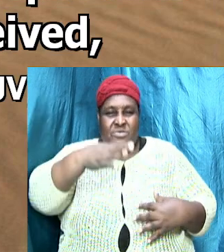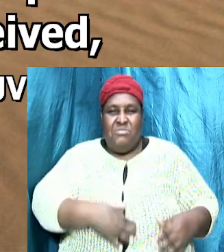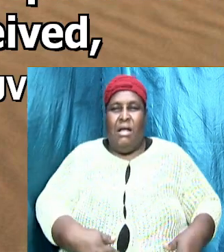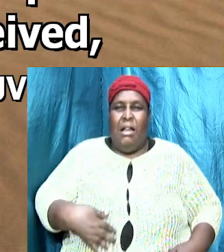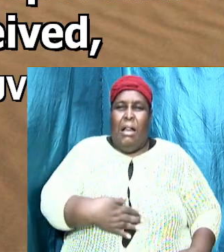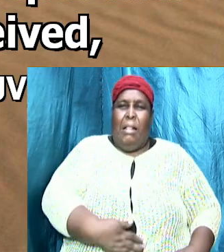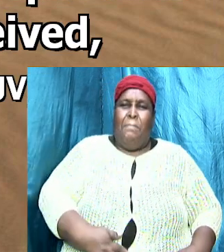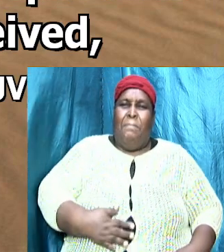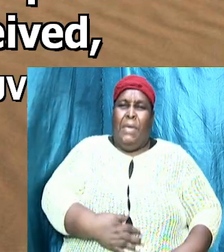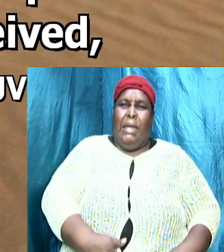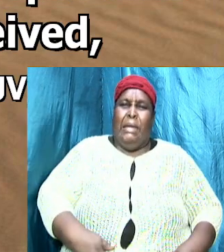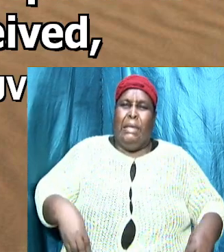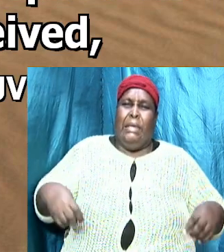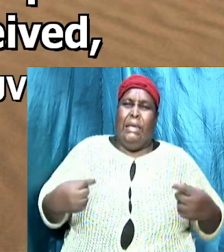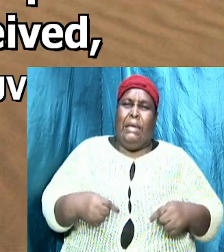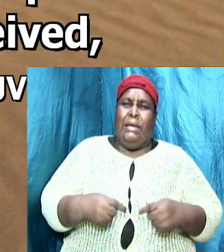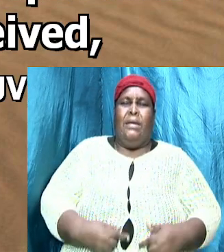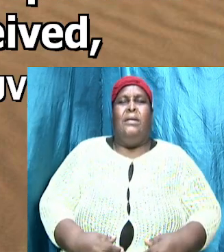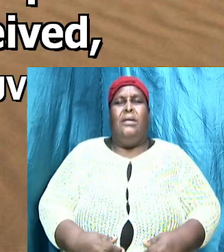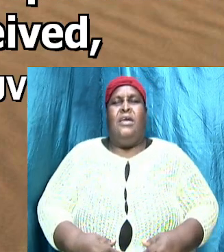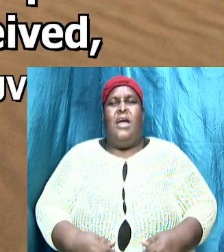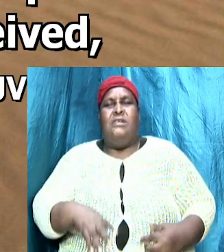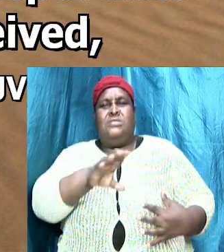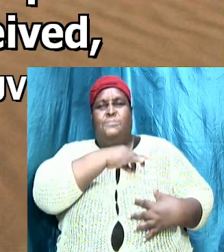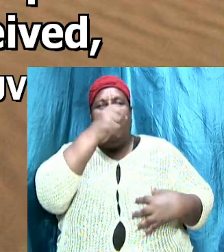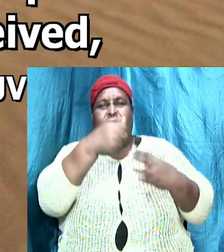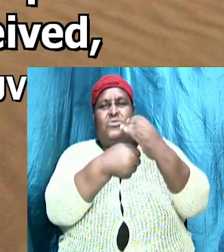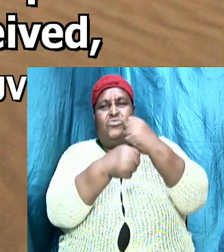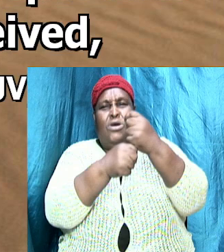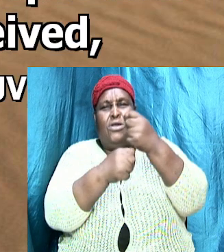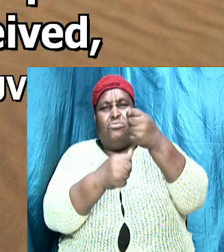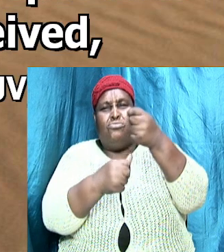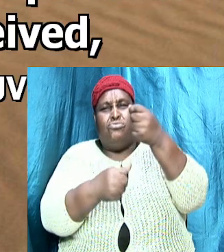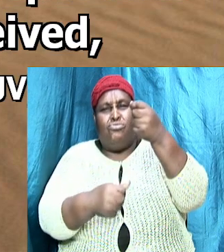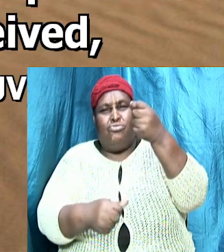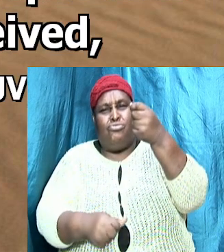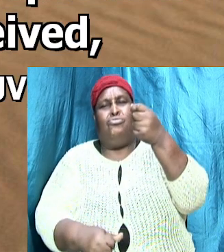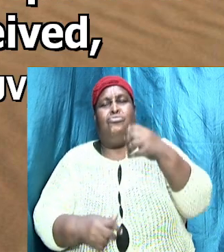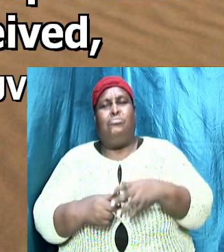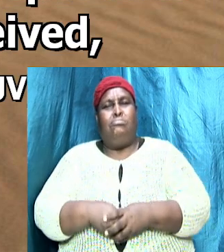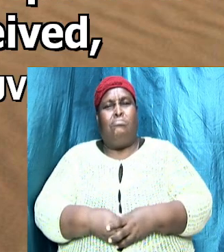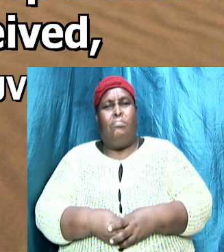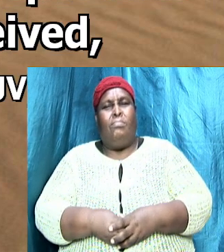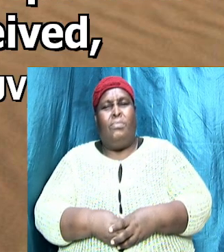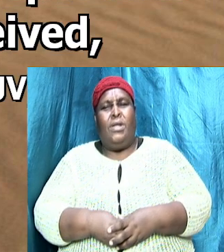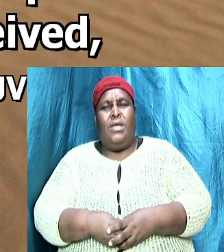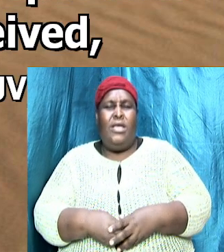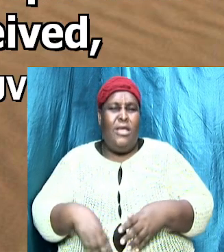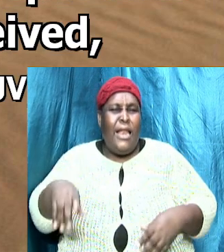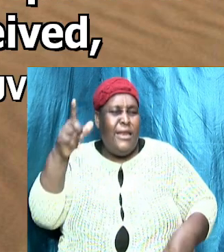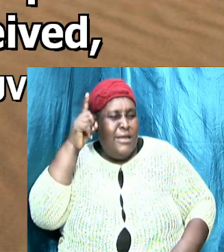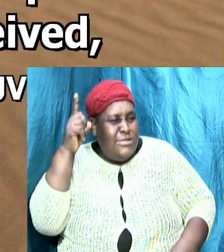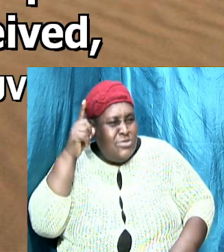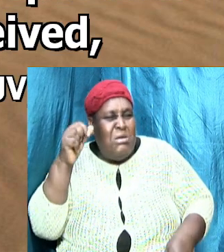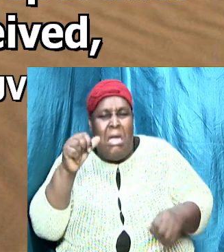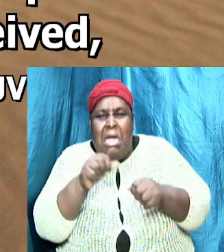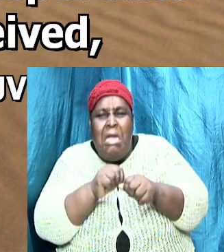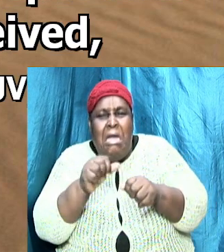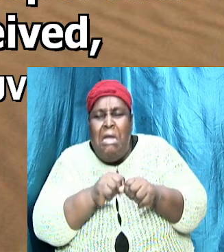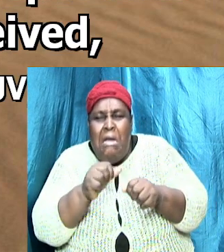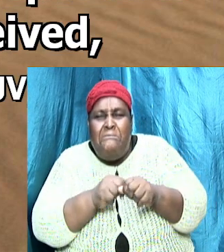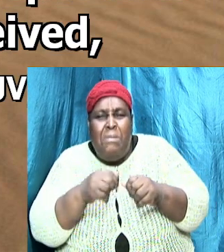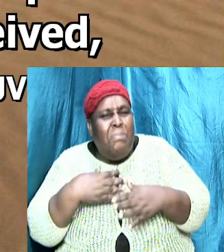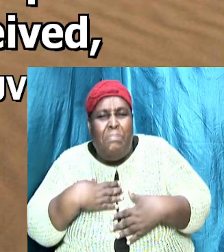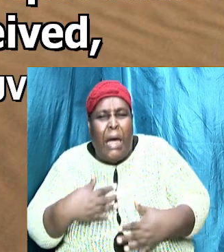spiritual running belly spiritual indigestion because you listen to he she and the old lady and